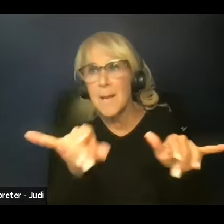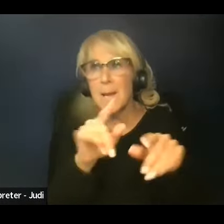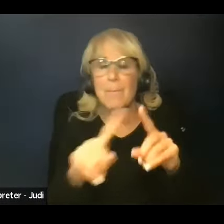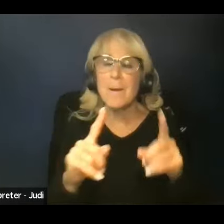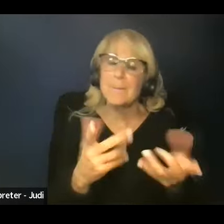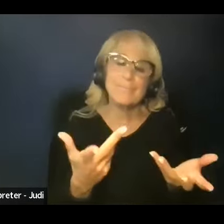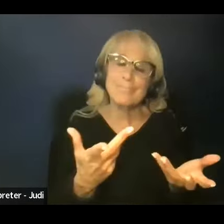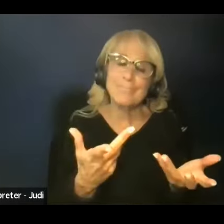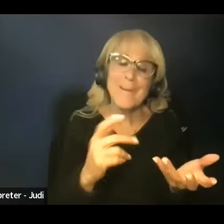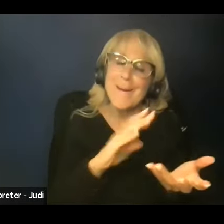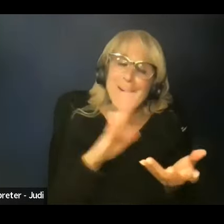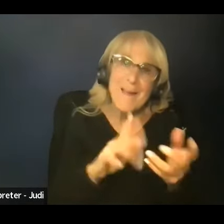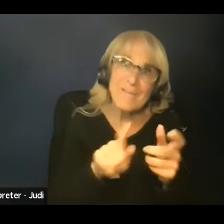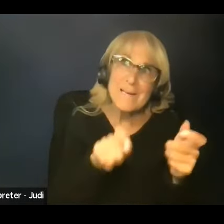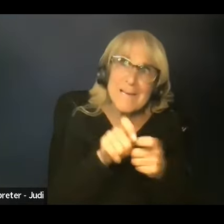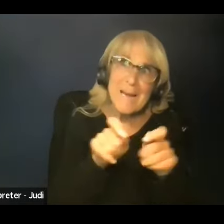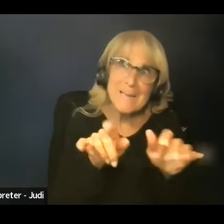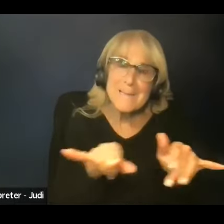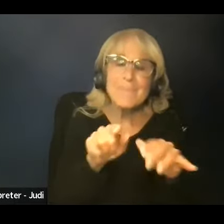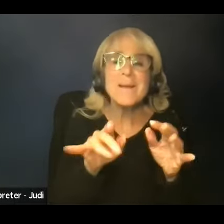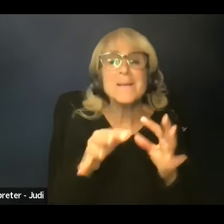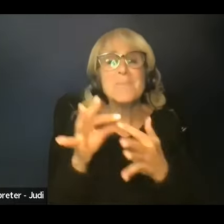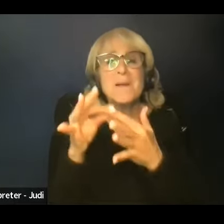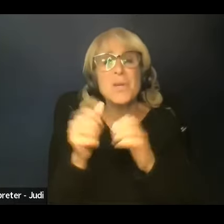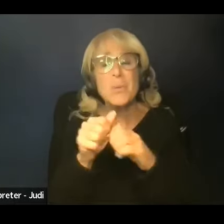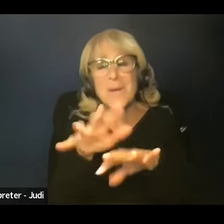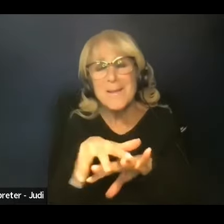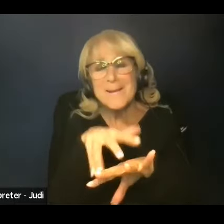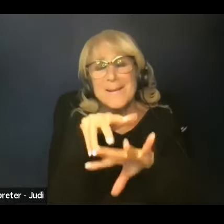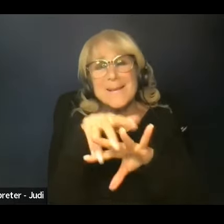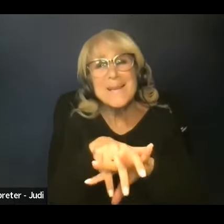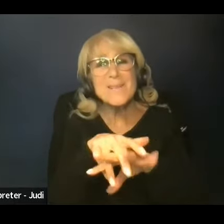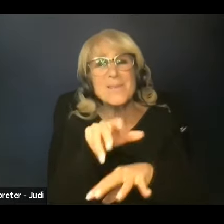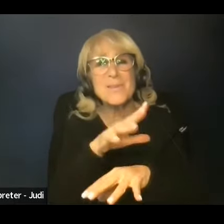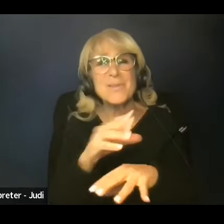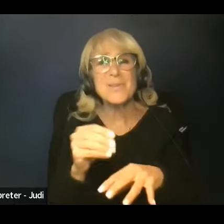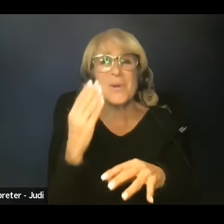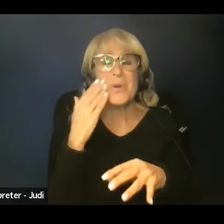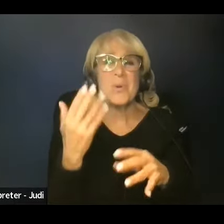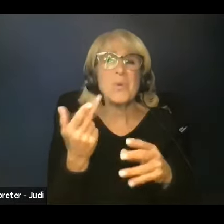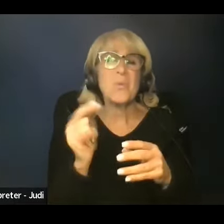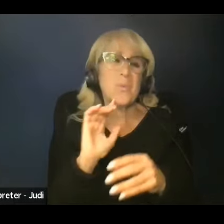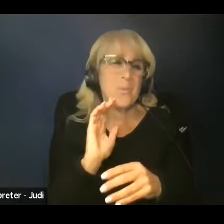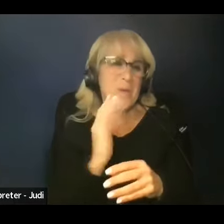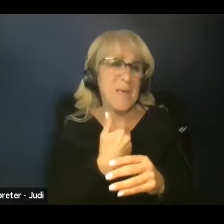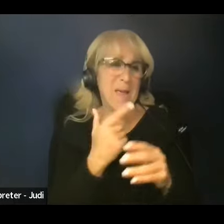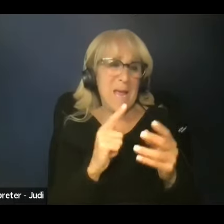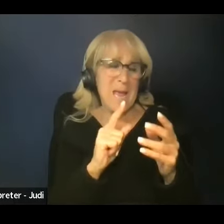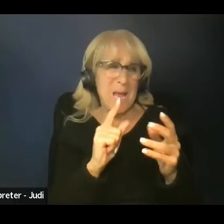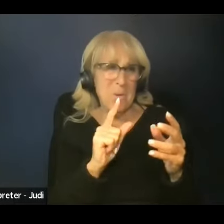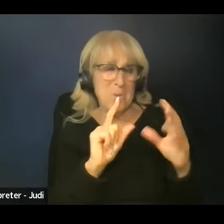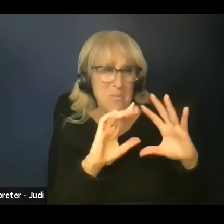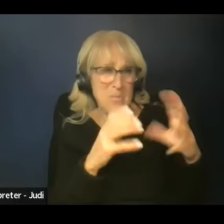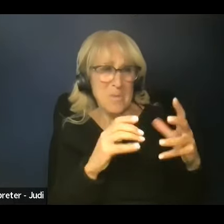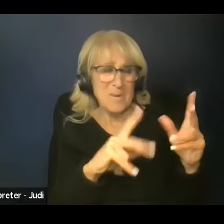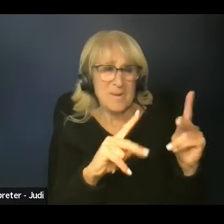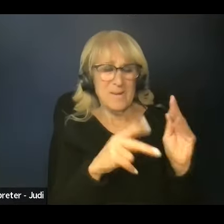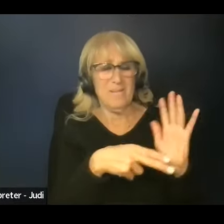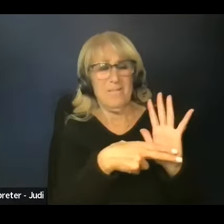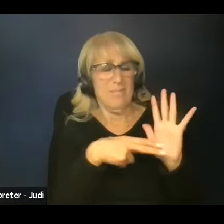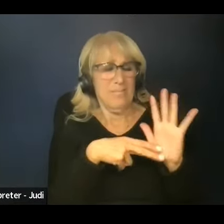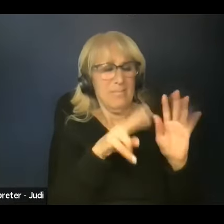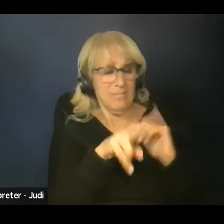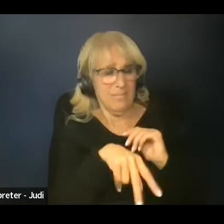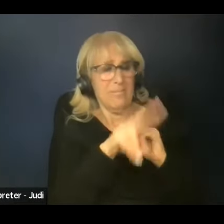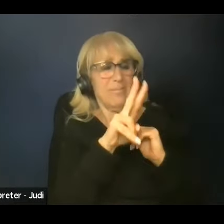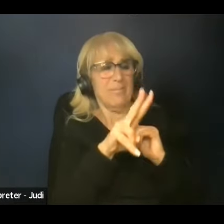same, um, especially indigenous communities. I know, like, than just population. We run into a lot of issues with people stereotyping, people not being informed.